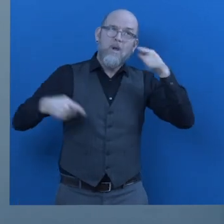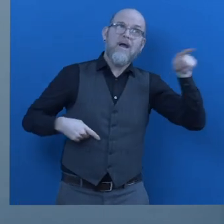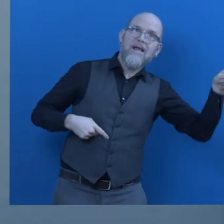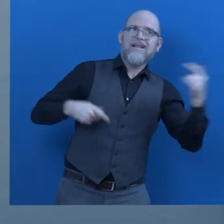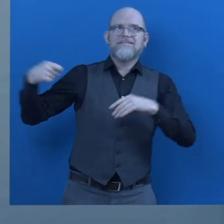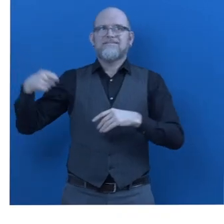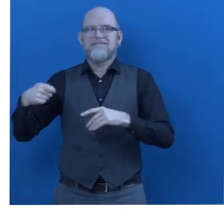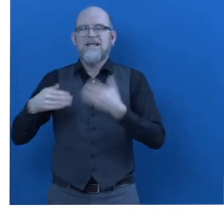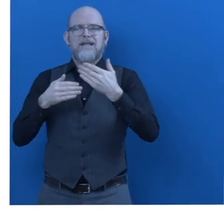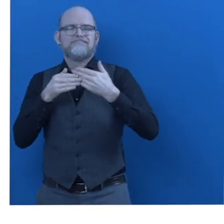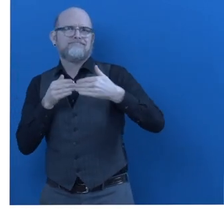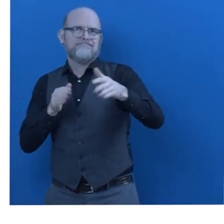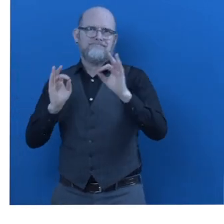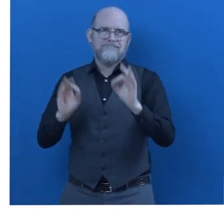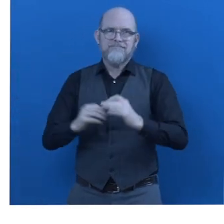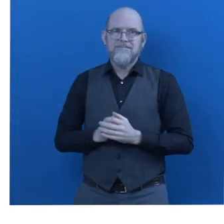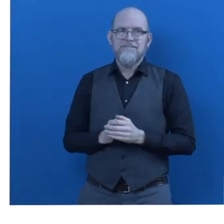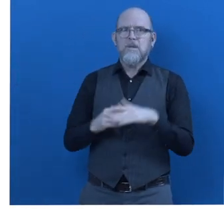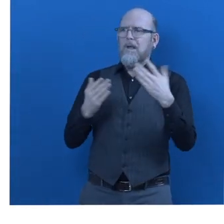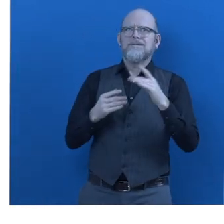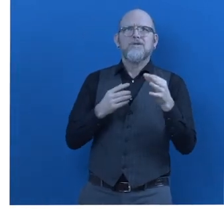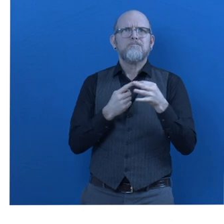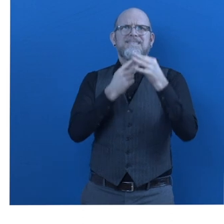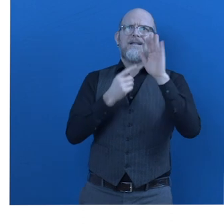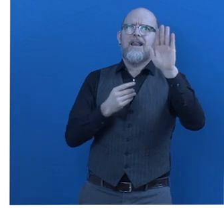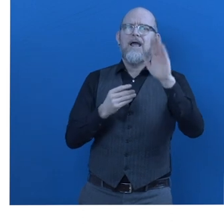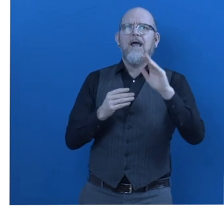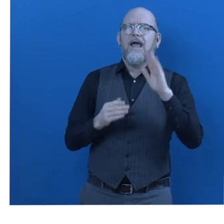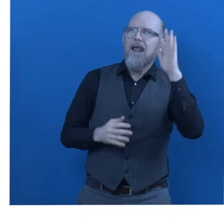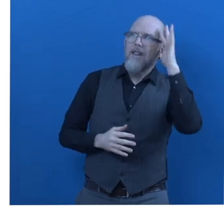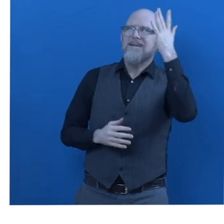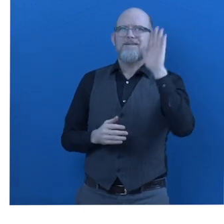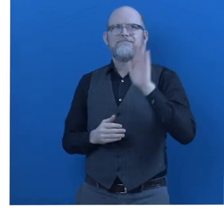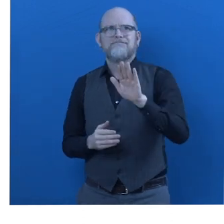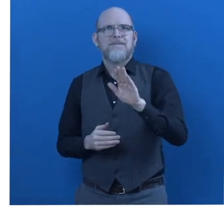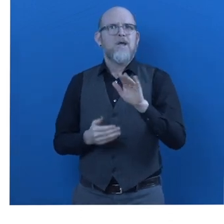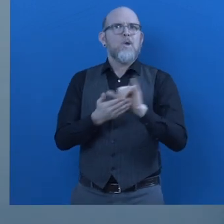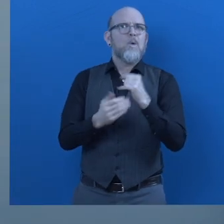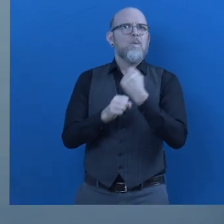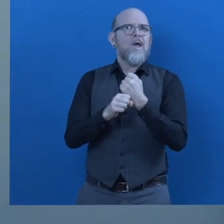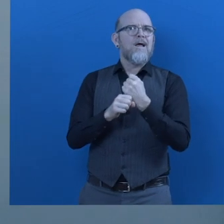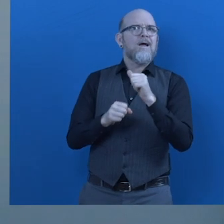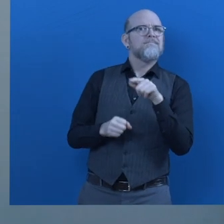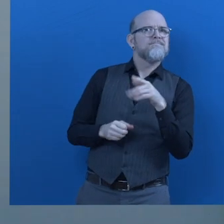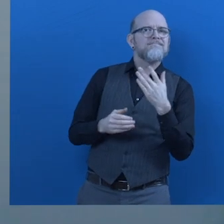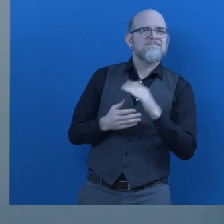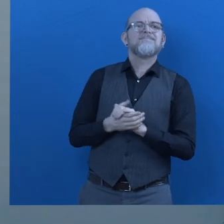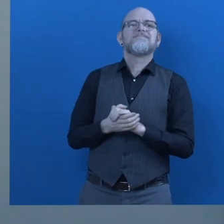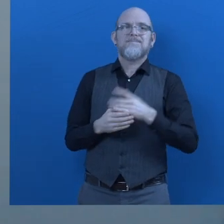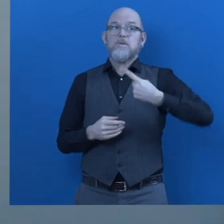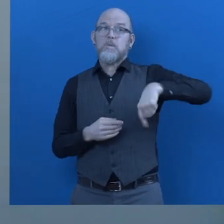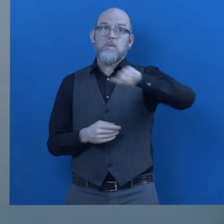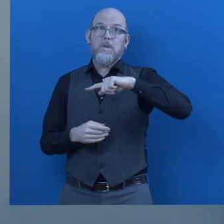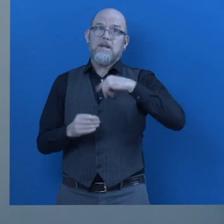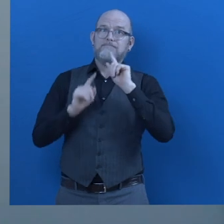sustainability. What is unique and innovative about NYC at Work? NYC at Work is our